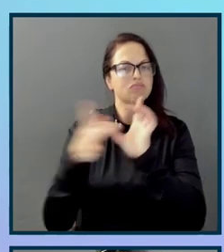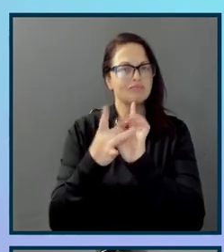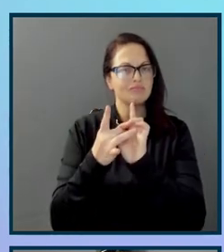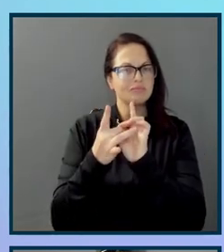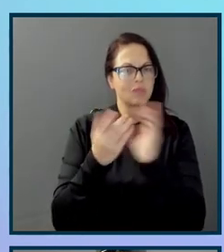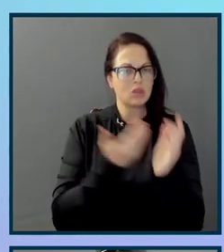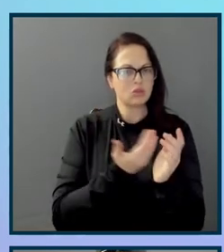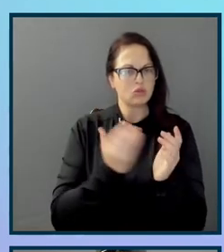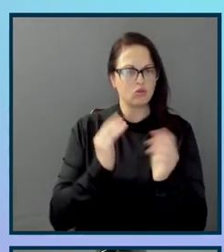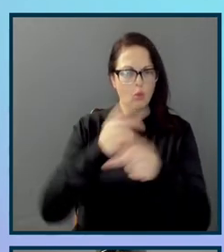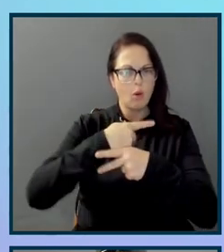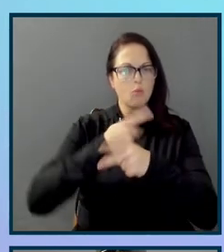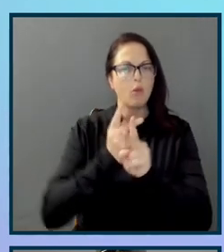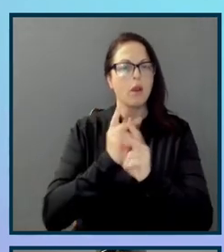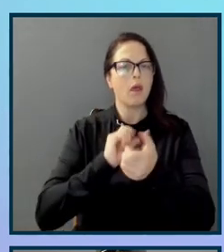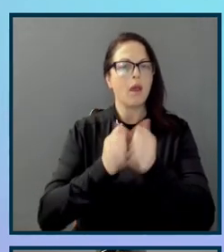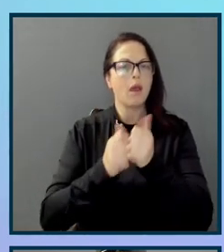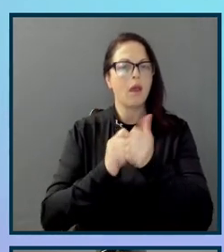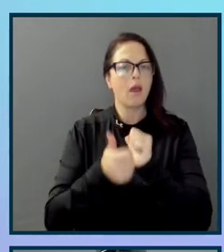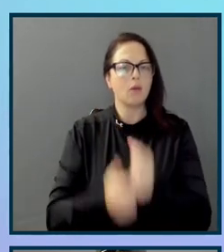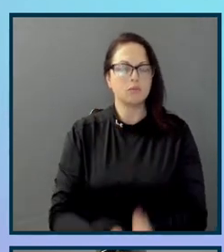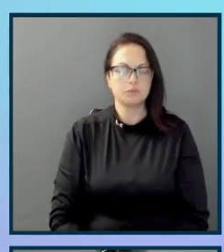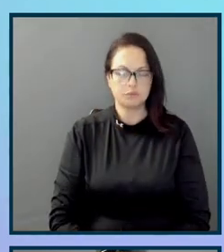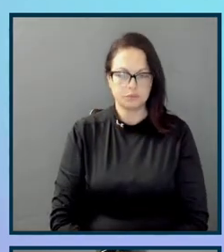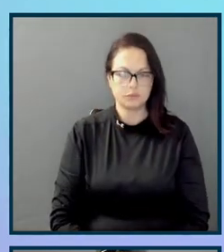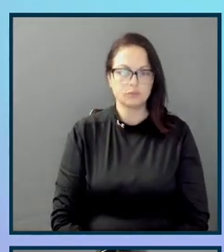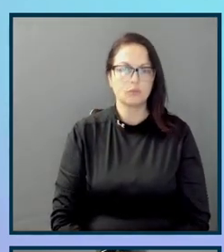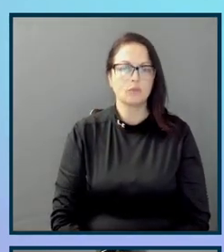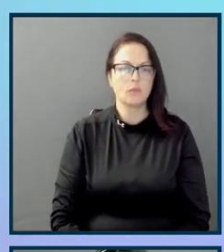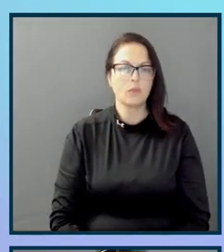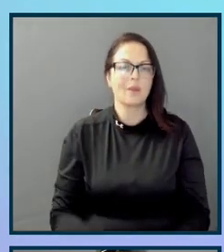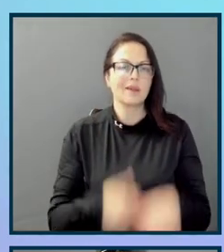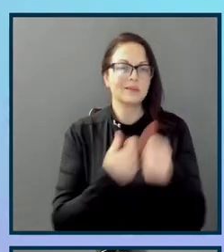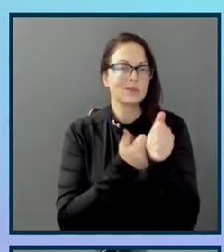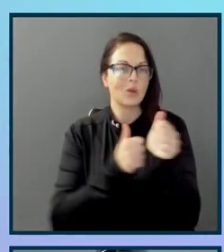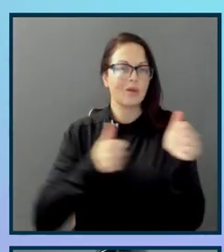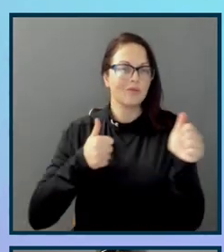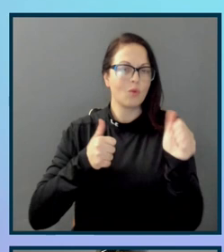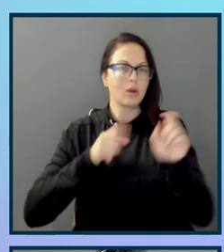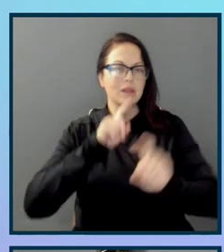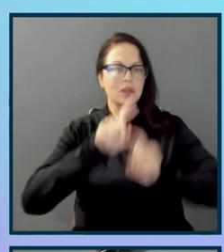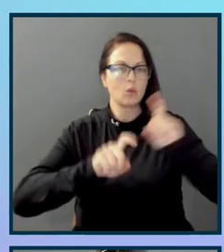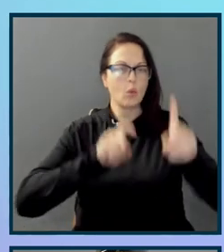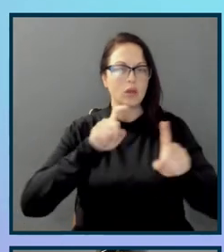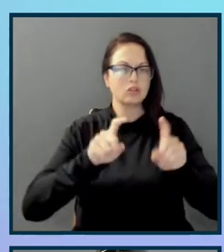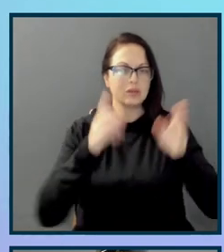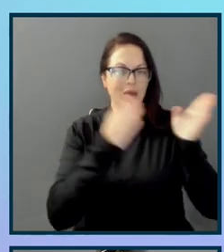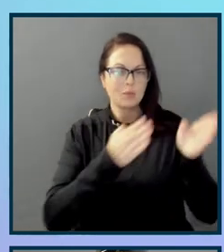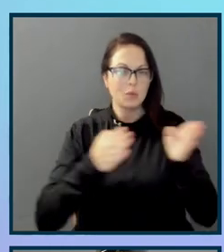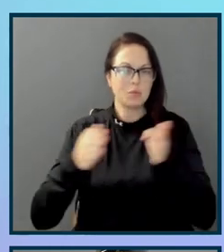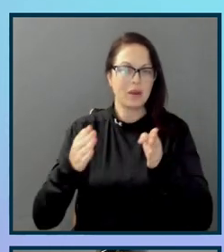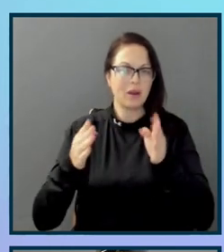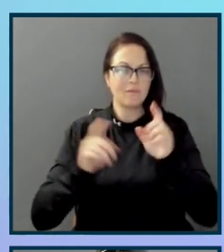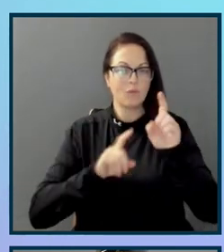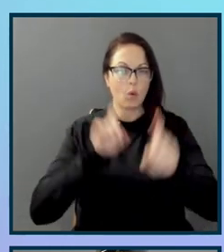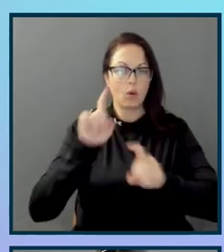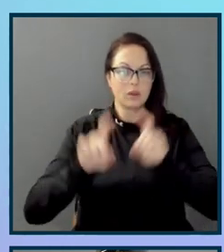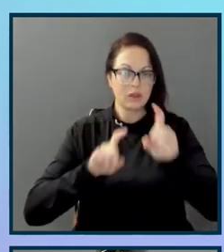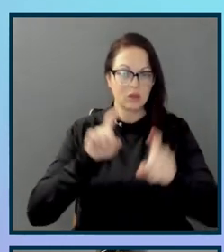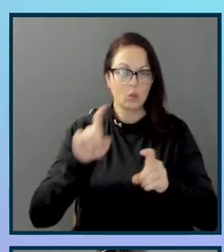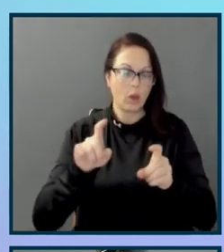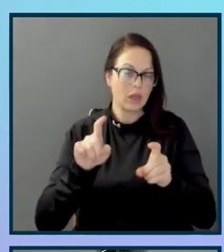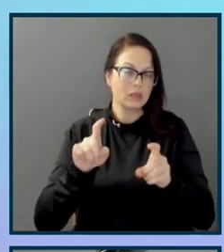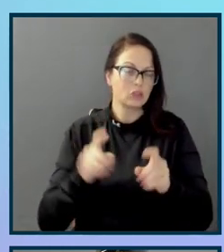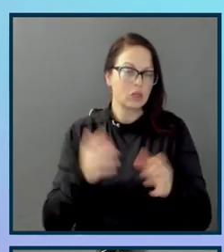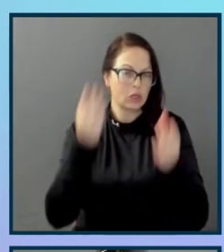So, you know, avoiding all of these questions and being prepared for these potential client questions, and simply making your case in the beginning is